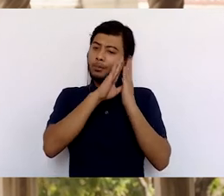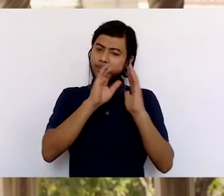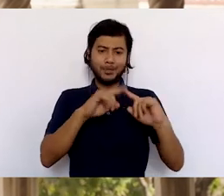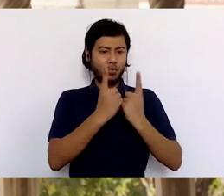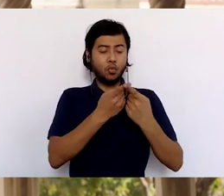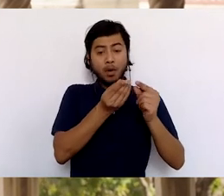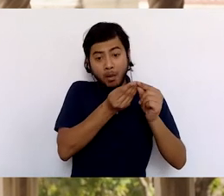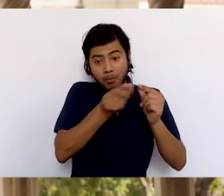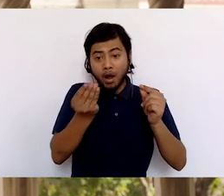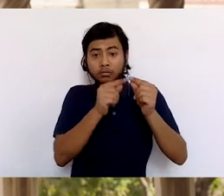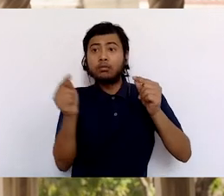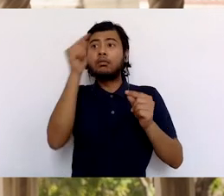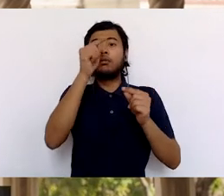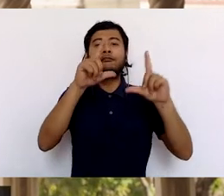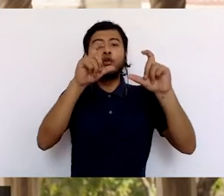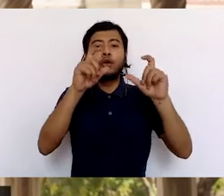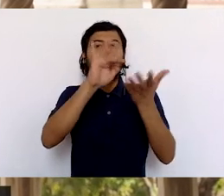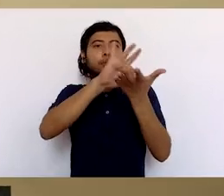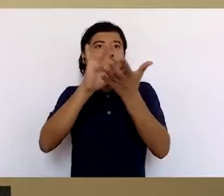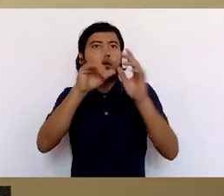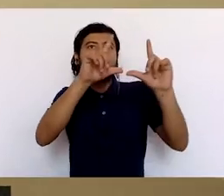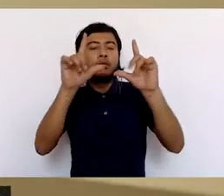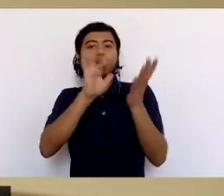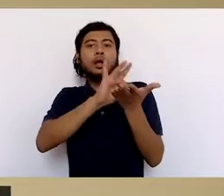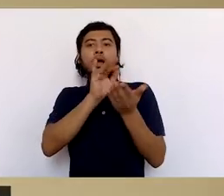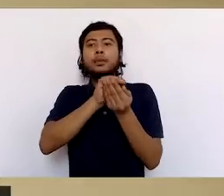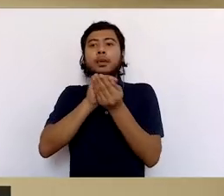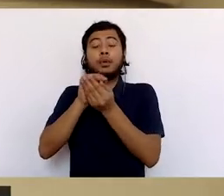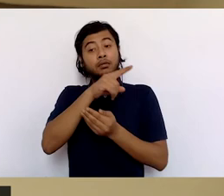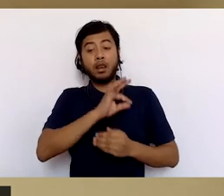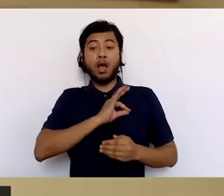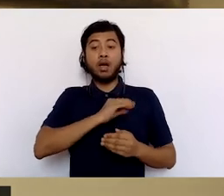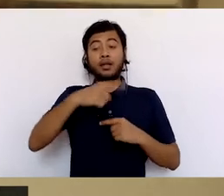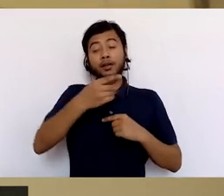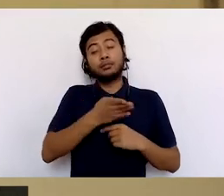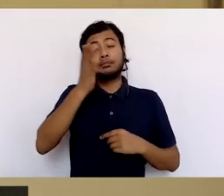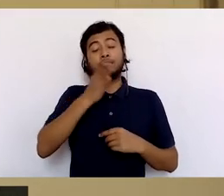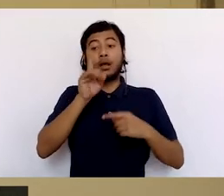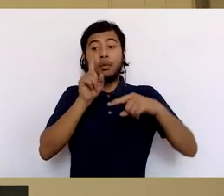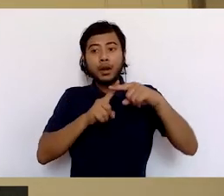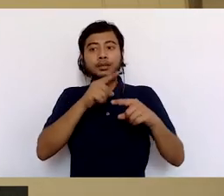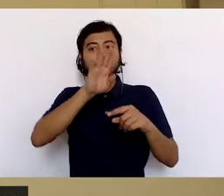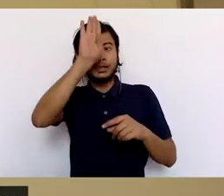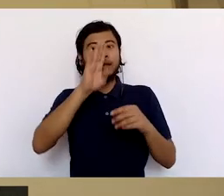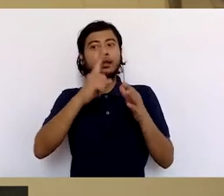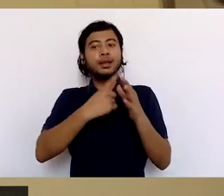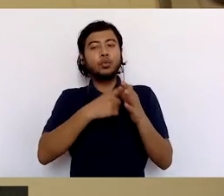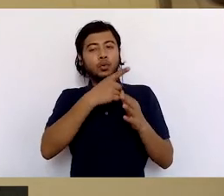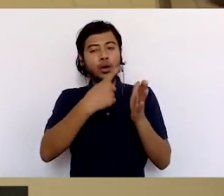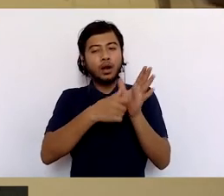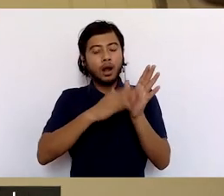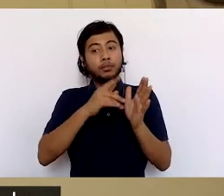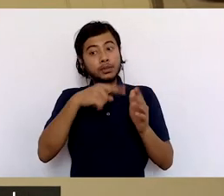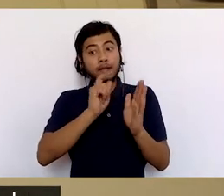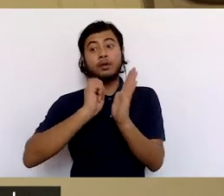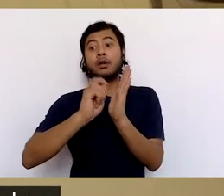for regular access. And finally, we know from his diary, which is also on display in the Painting and Photography Gallery,